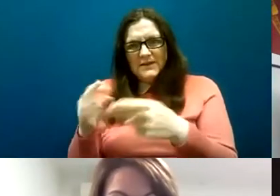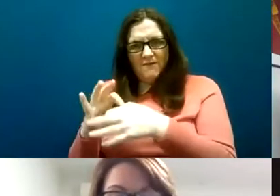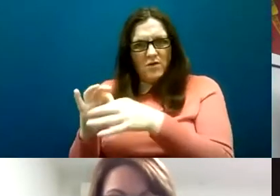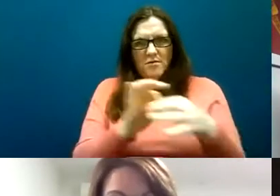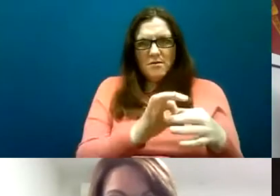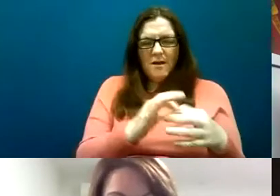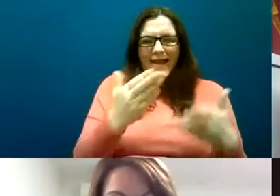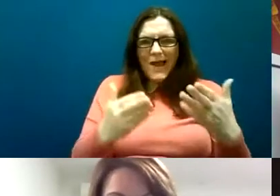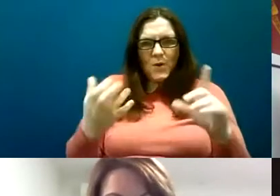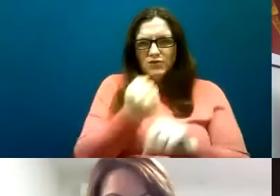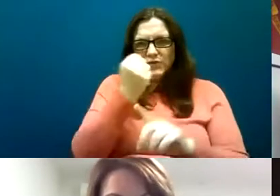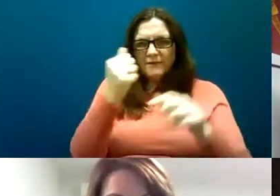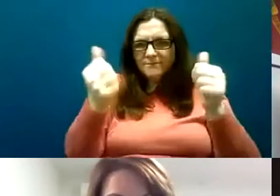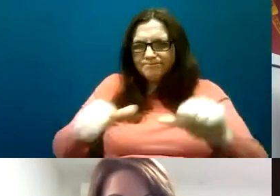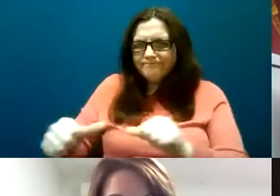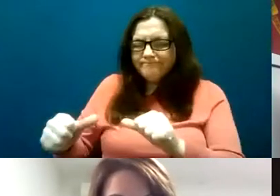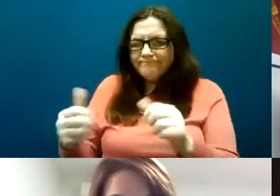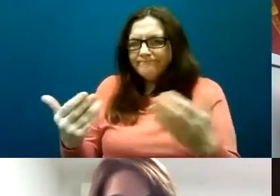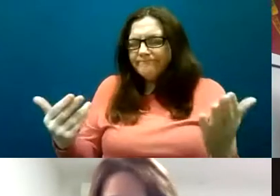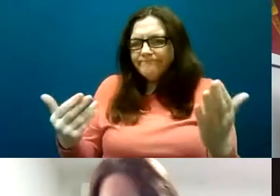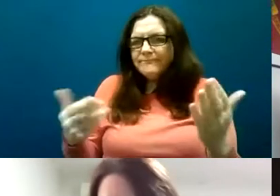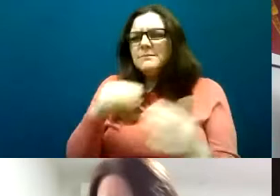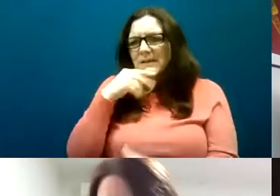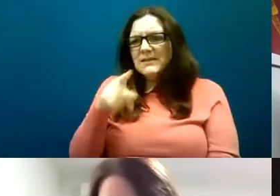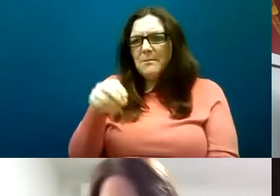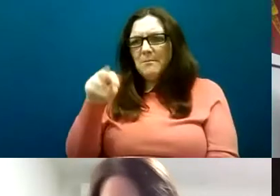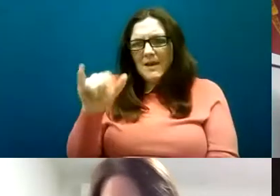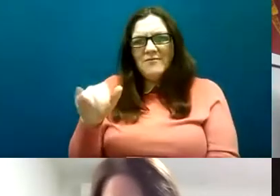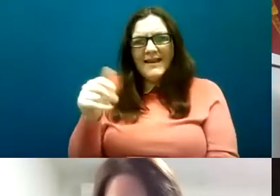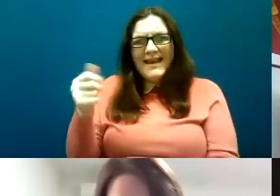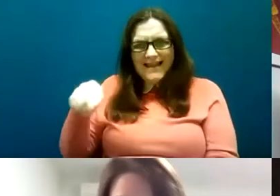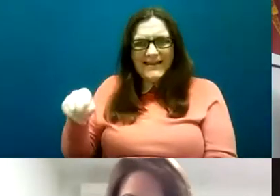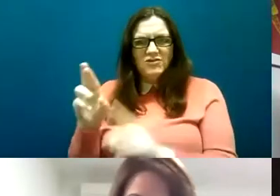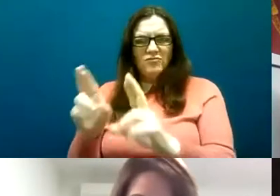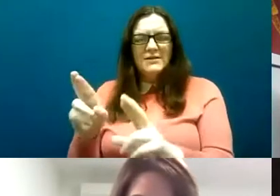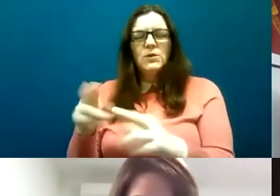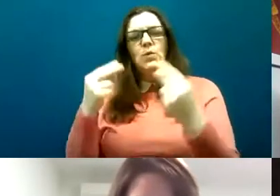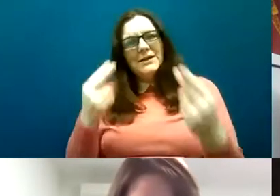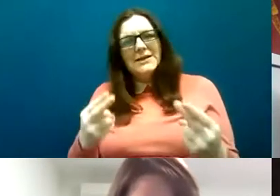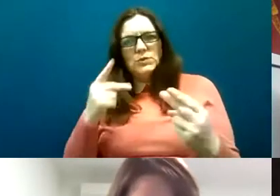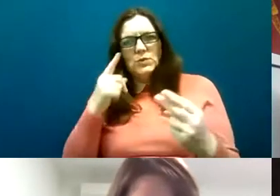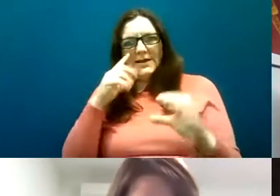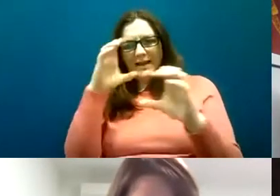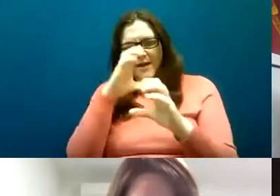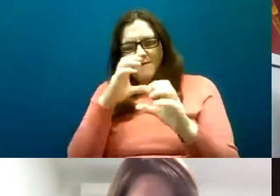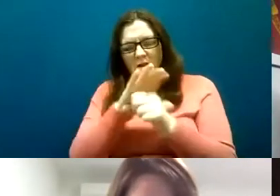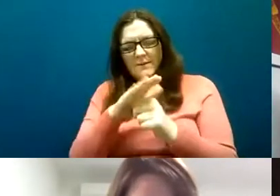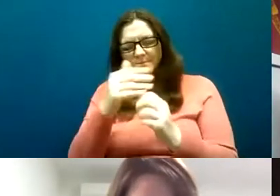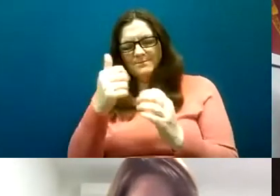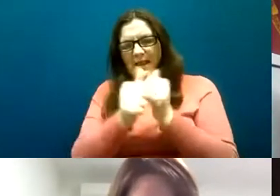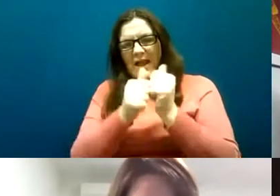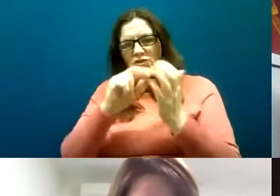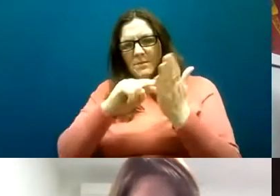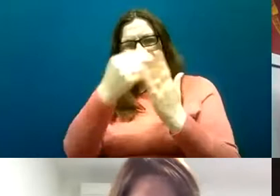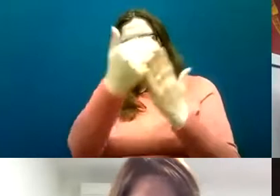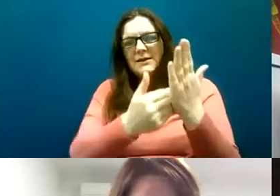I think Mary-Anne is right we obviously need to take care when devising that action plan that it doesn't